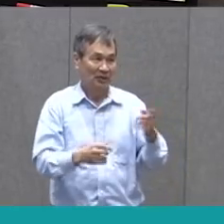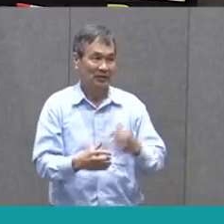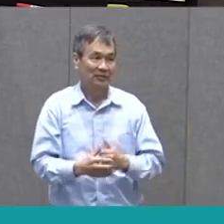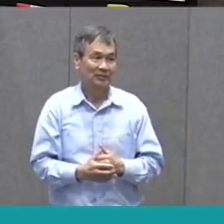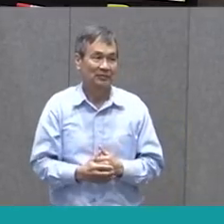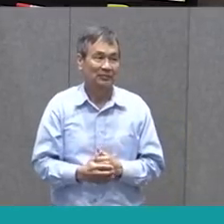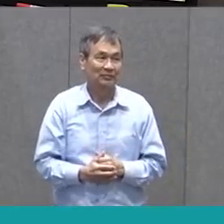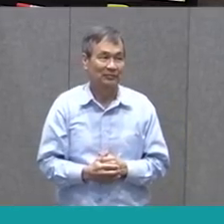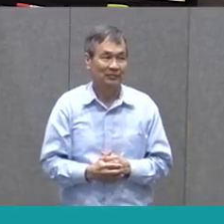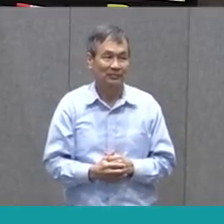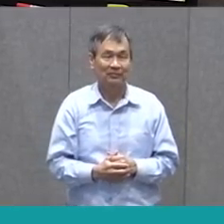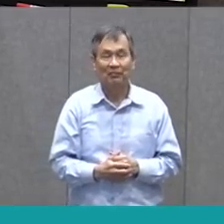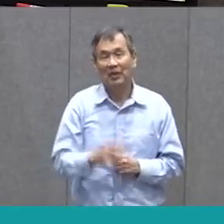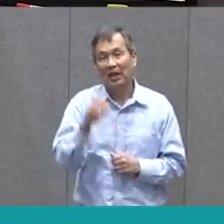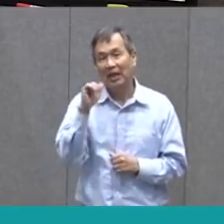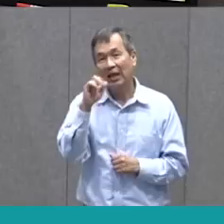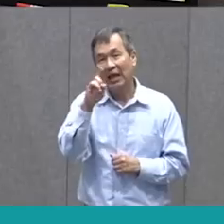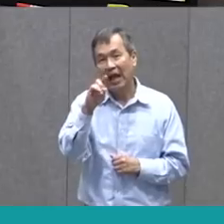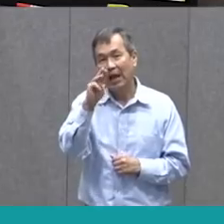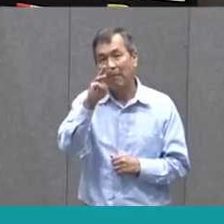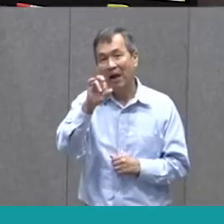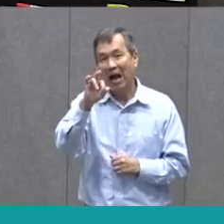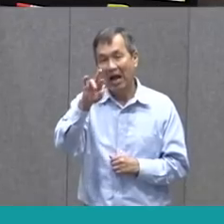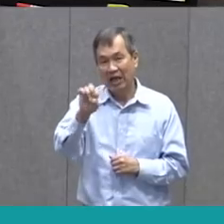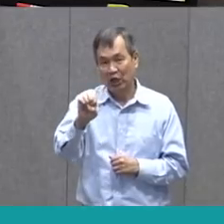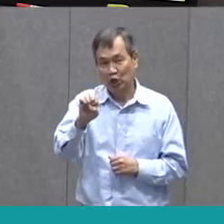Because I know your teachers admire you.